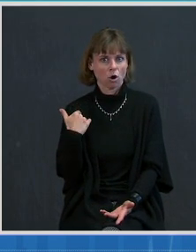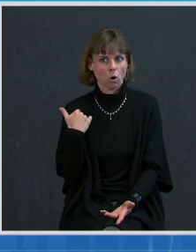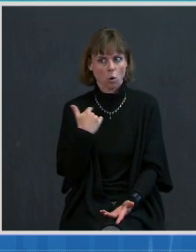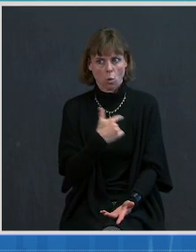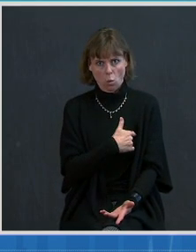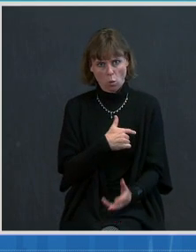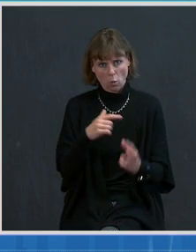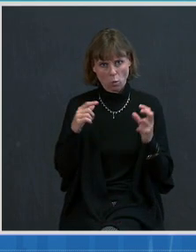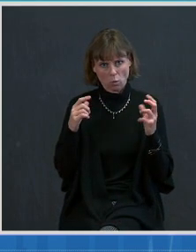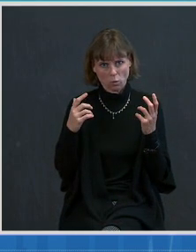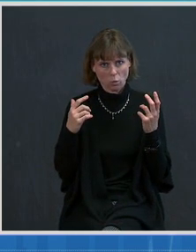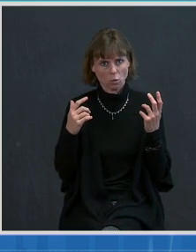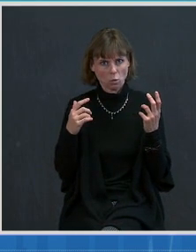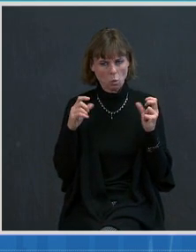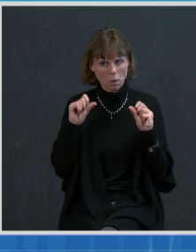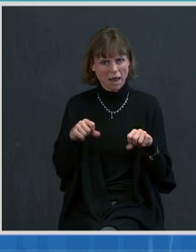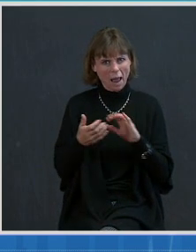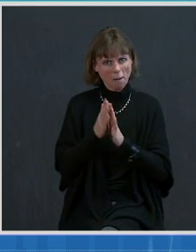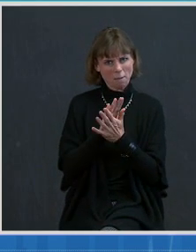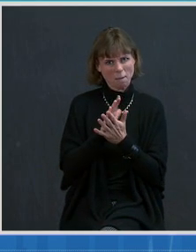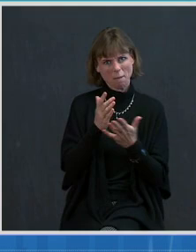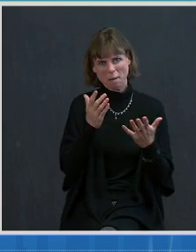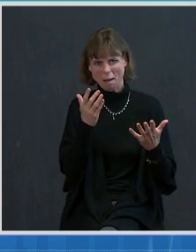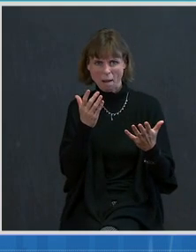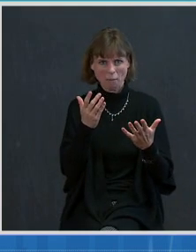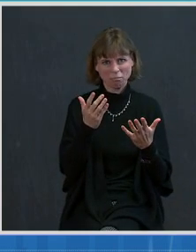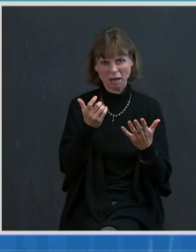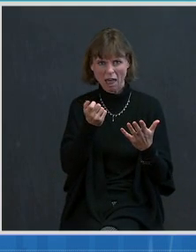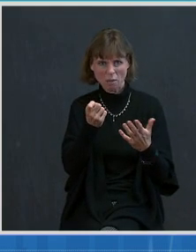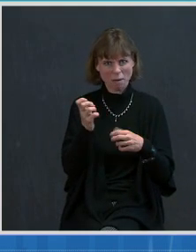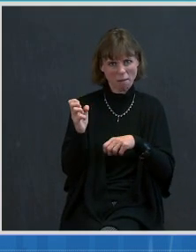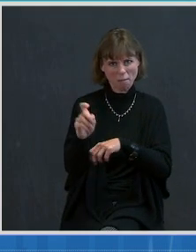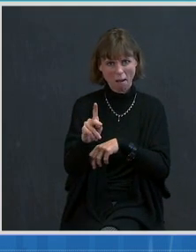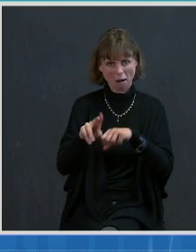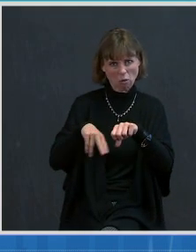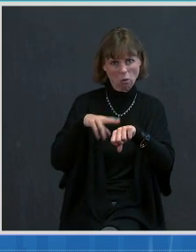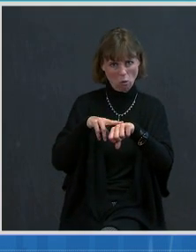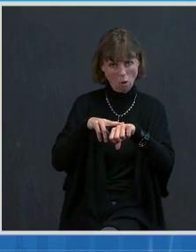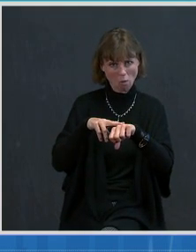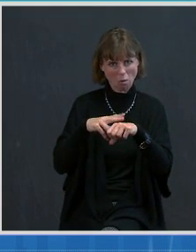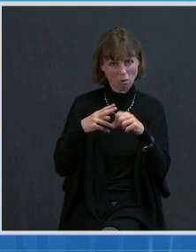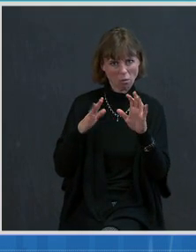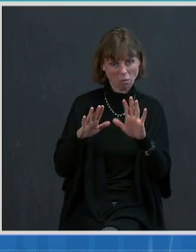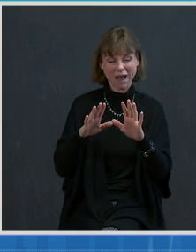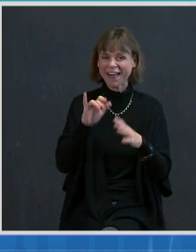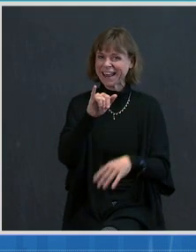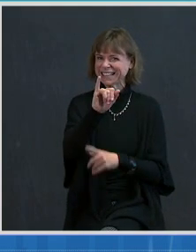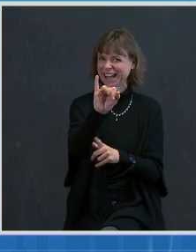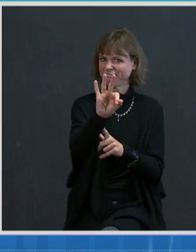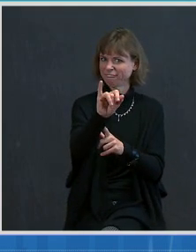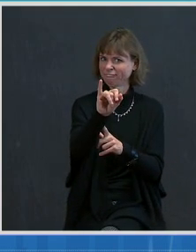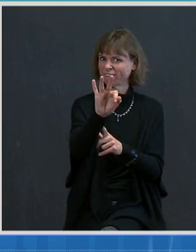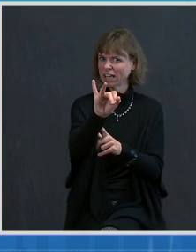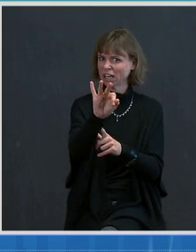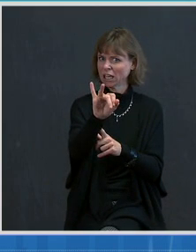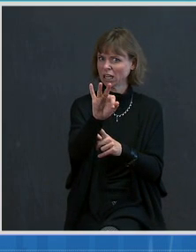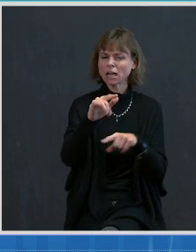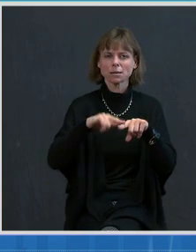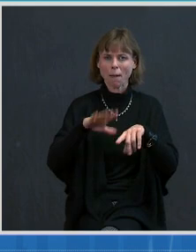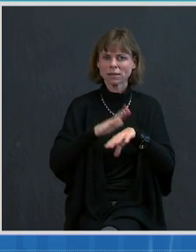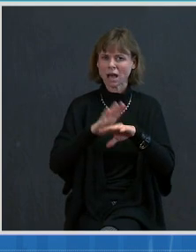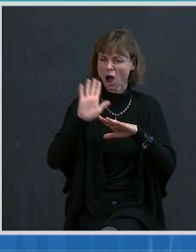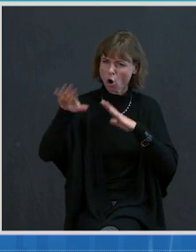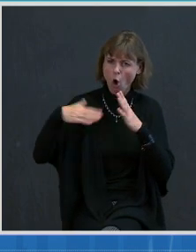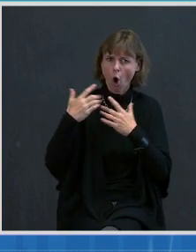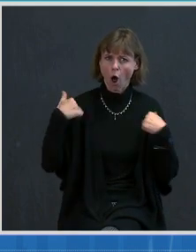our lives back into our lives. That's an if. That's really on all of us. So no matter what math you